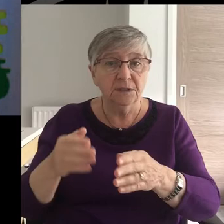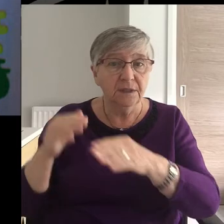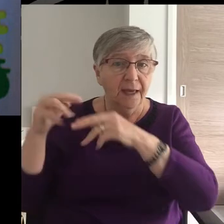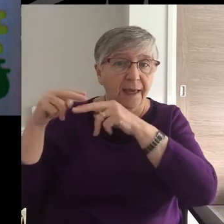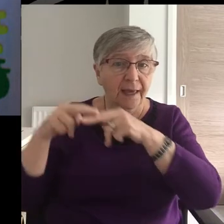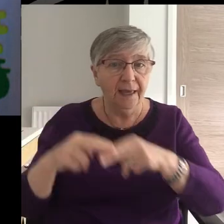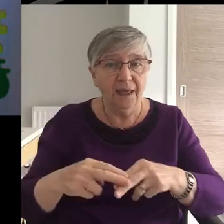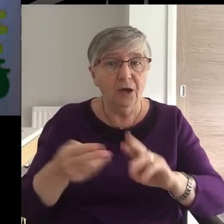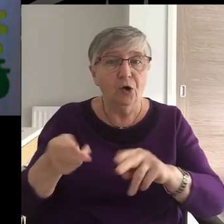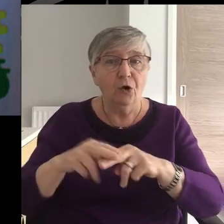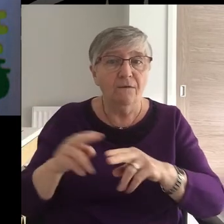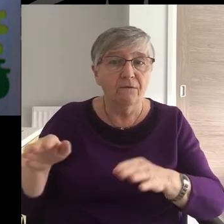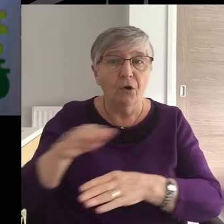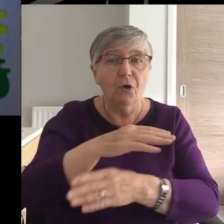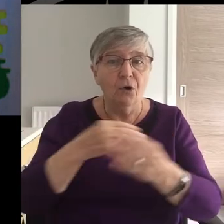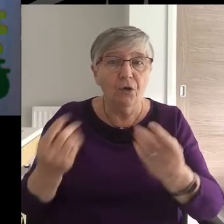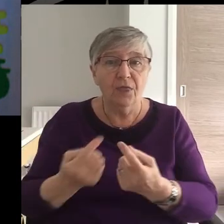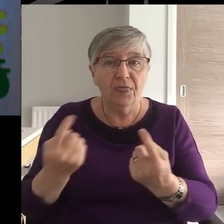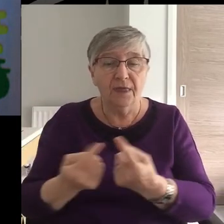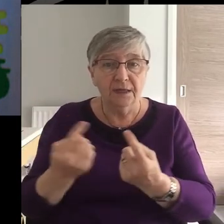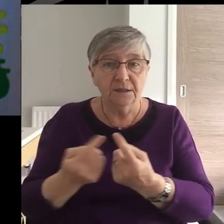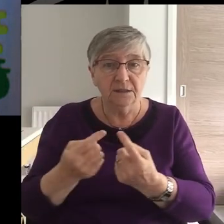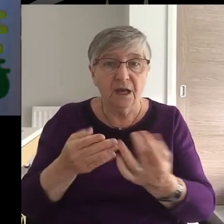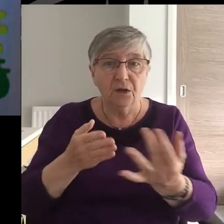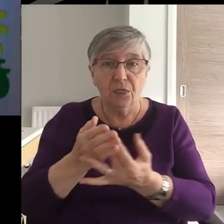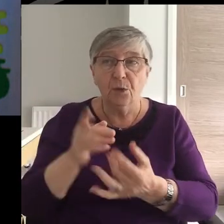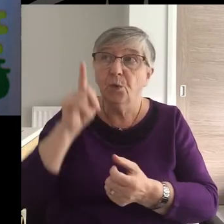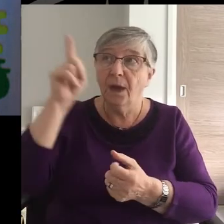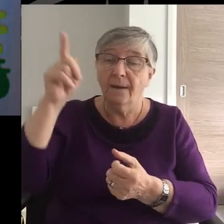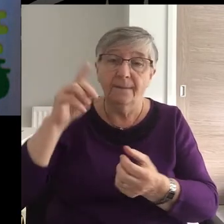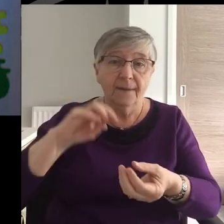and through whom he also made the universe.